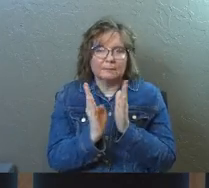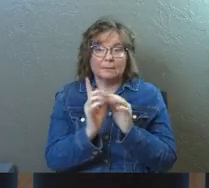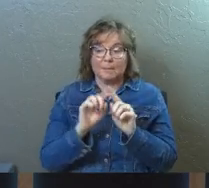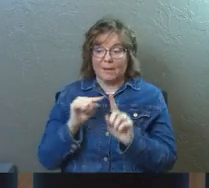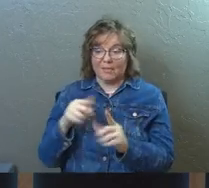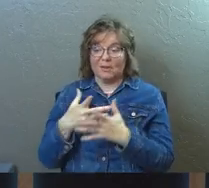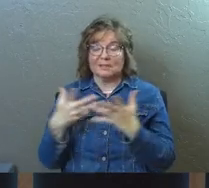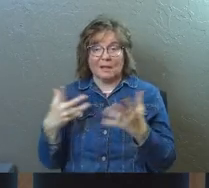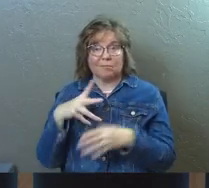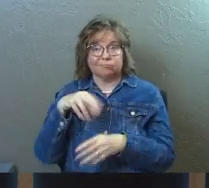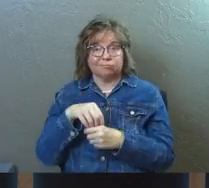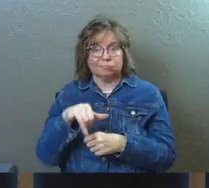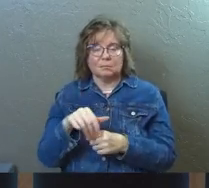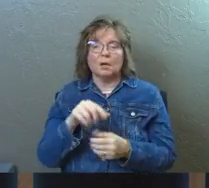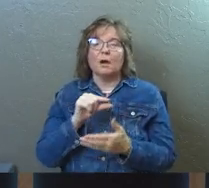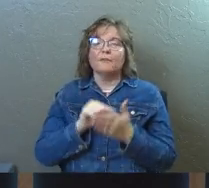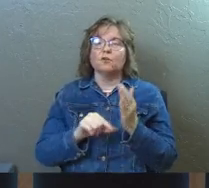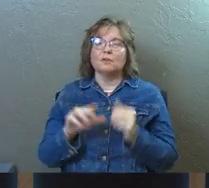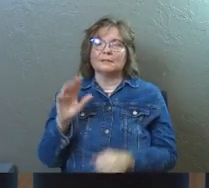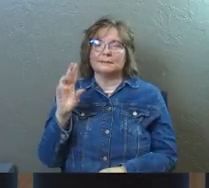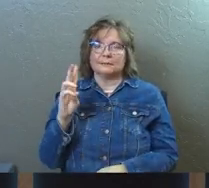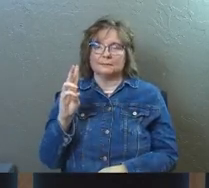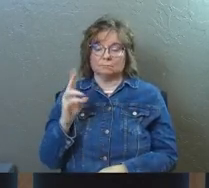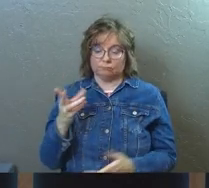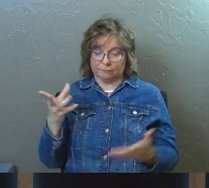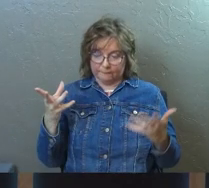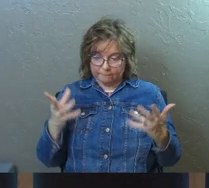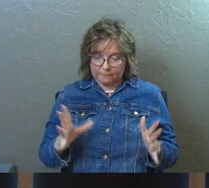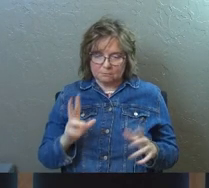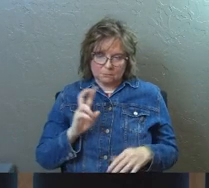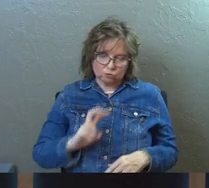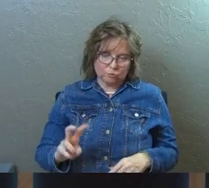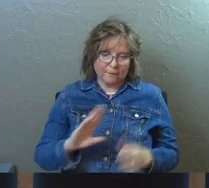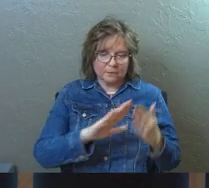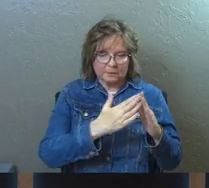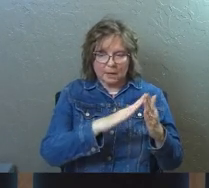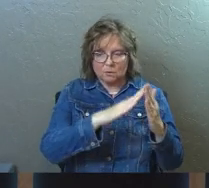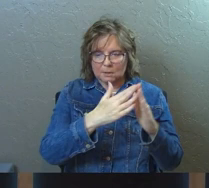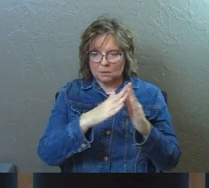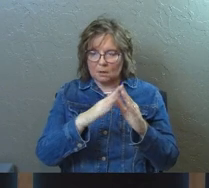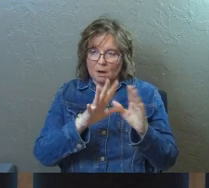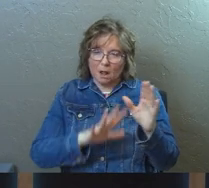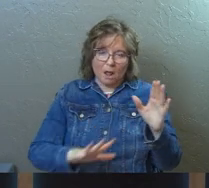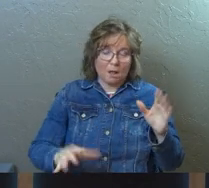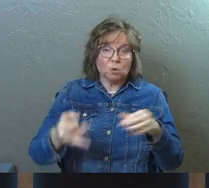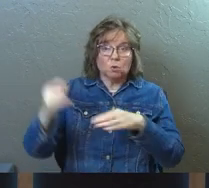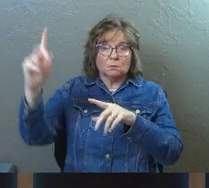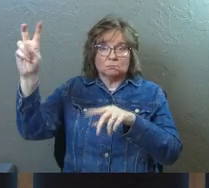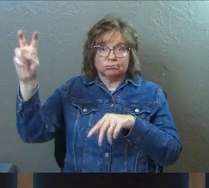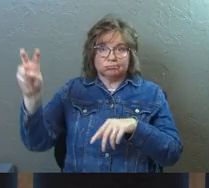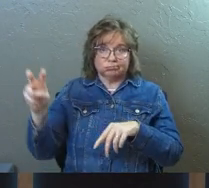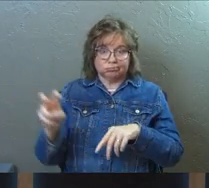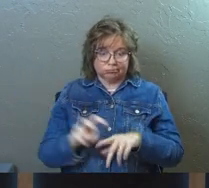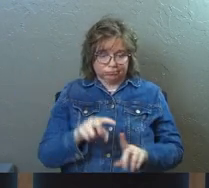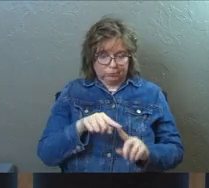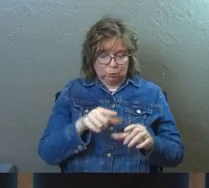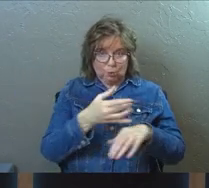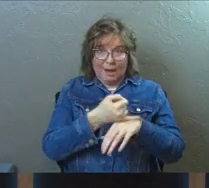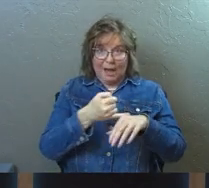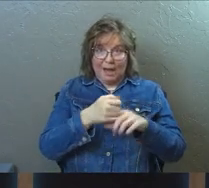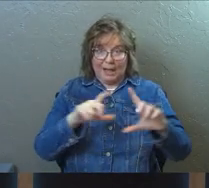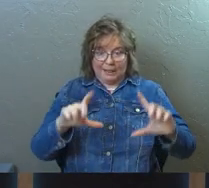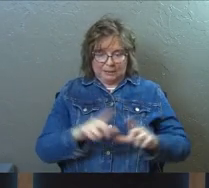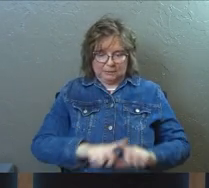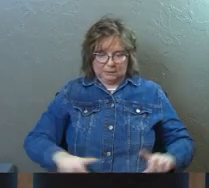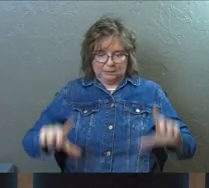But there's a lot to do. Verse six, afterward they traveled from town to town across the entire island, that's the island of Cyprus,